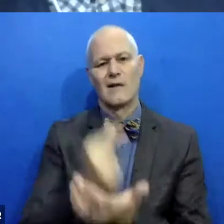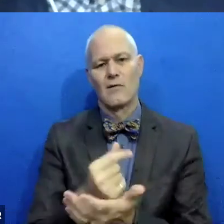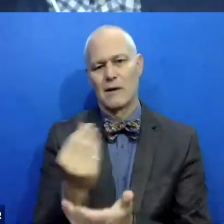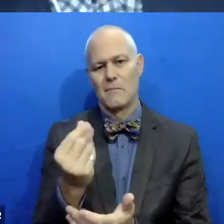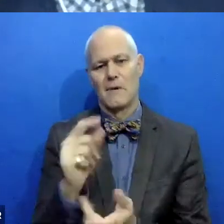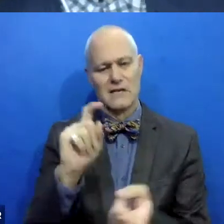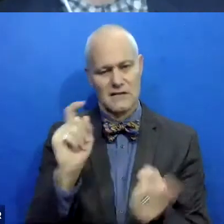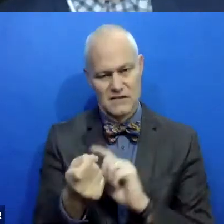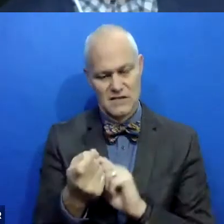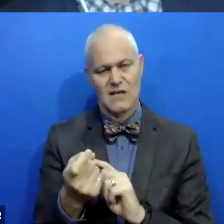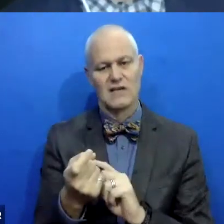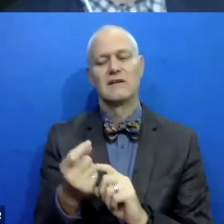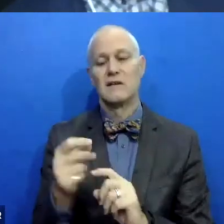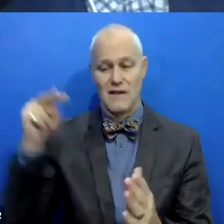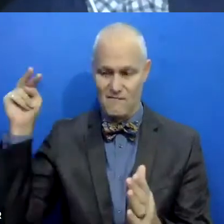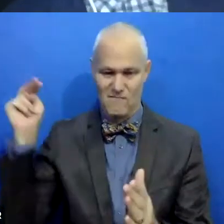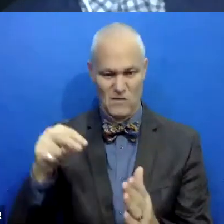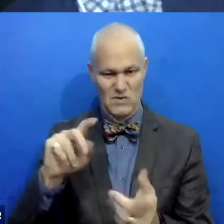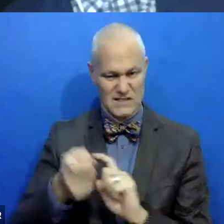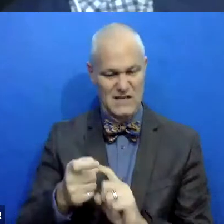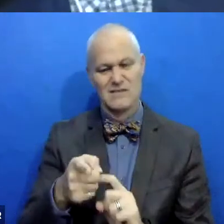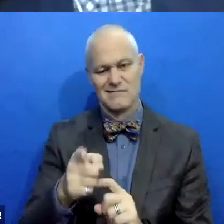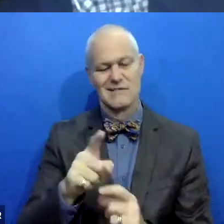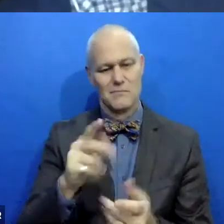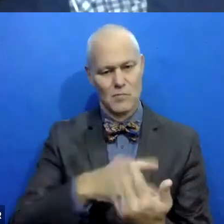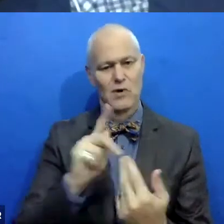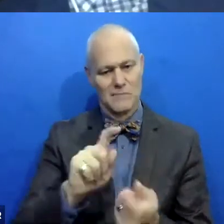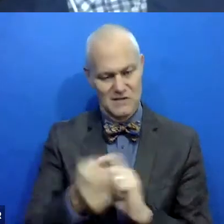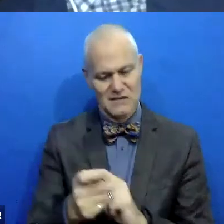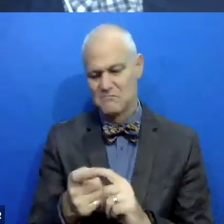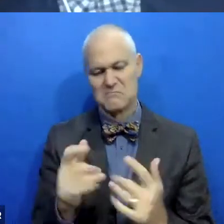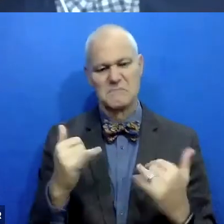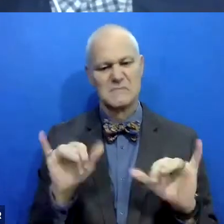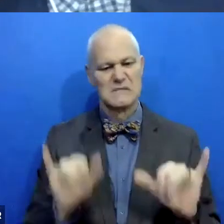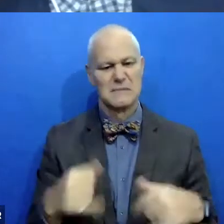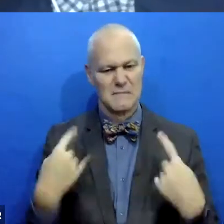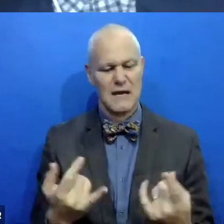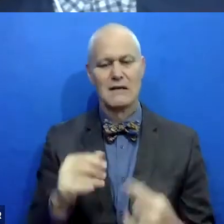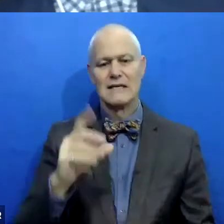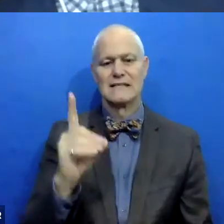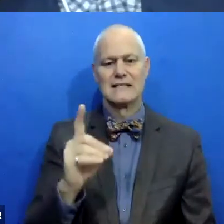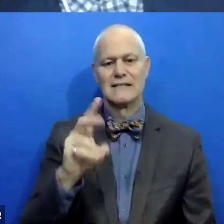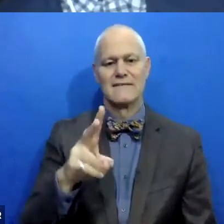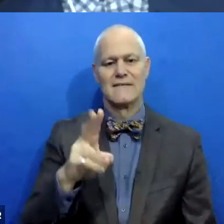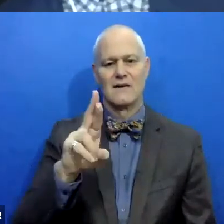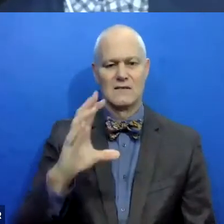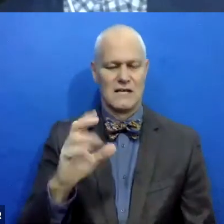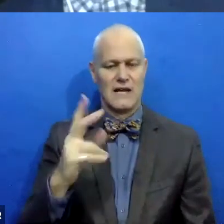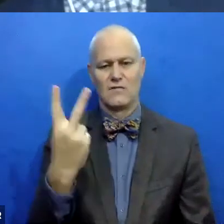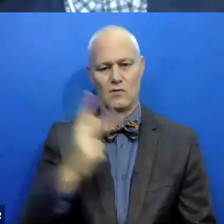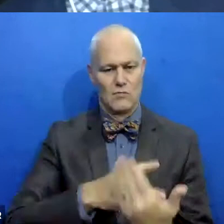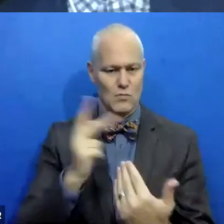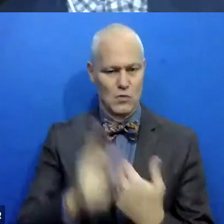the grant changed, so the focus of the program changed. So that's still where we are. Uh, the DVRC technically has two programs. One is the transition